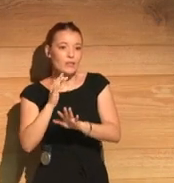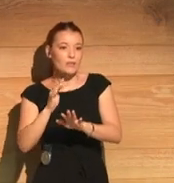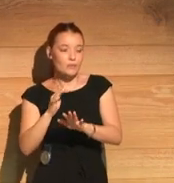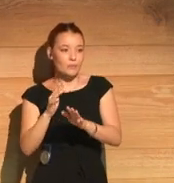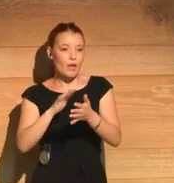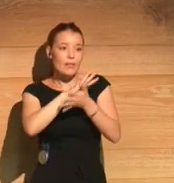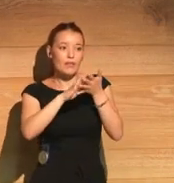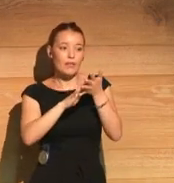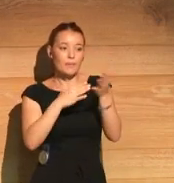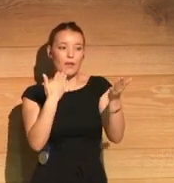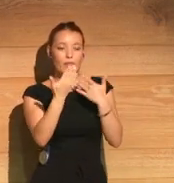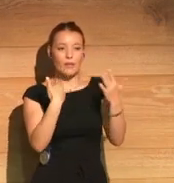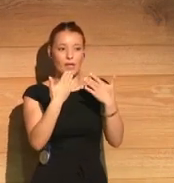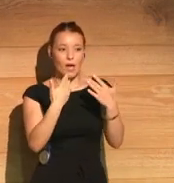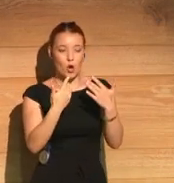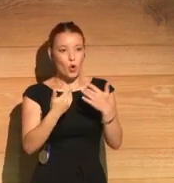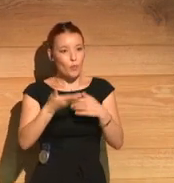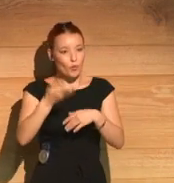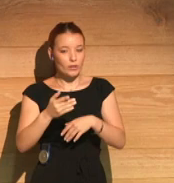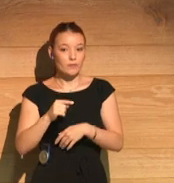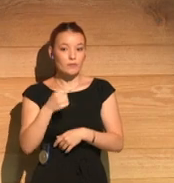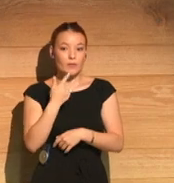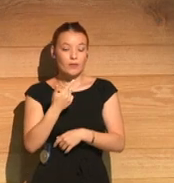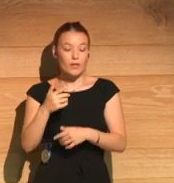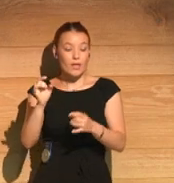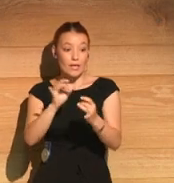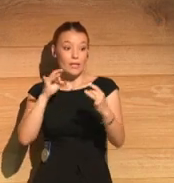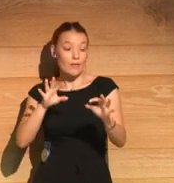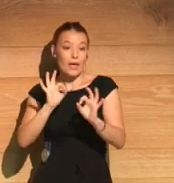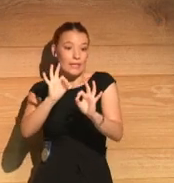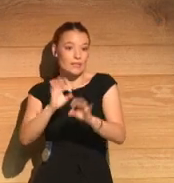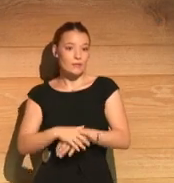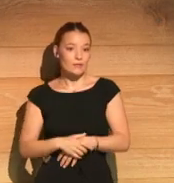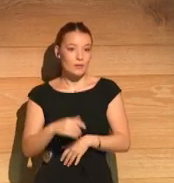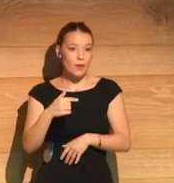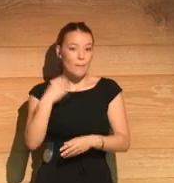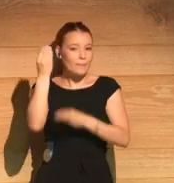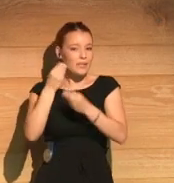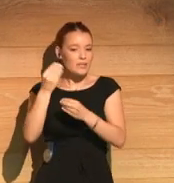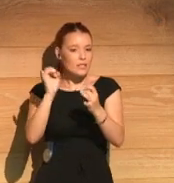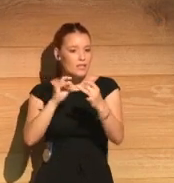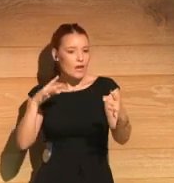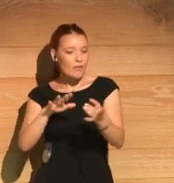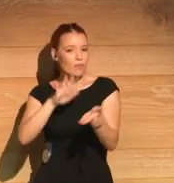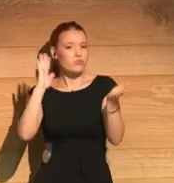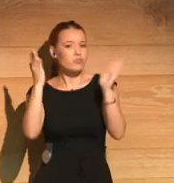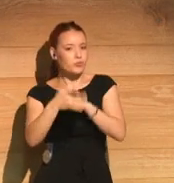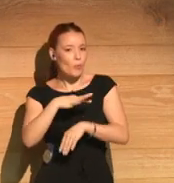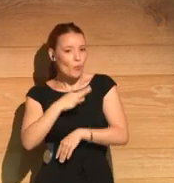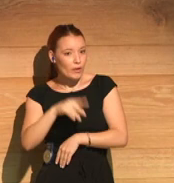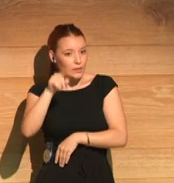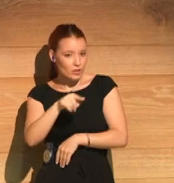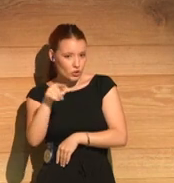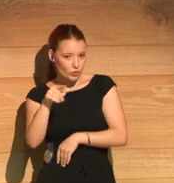a very significant dialogue between two characters. That's what Ireland is like. Do you think this place could change someday? One of the